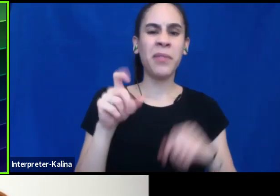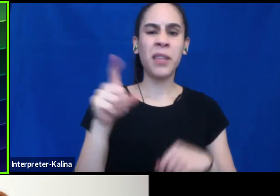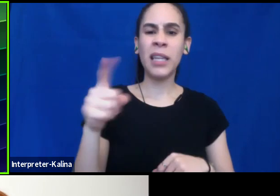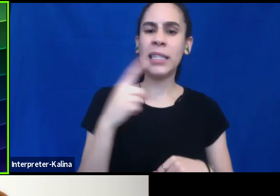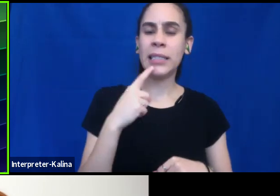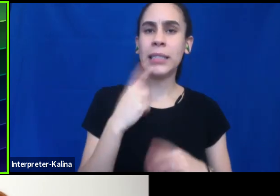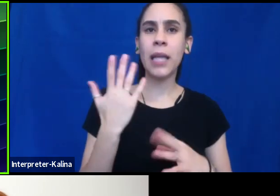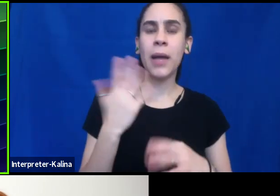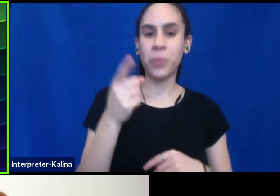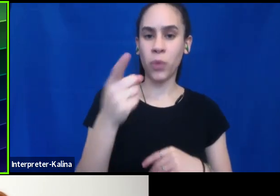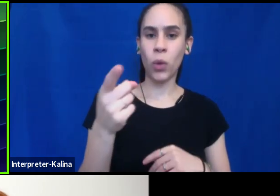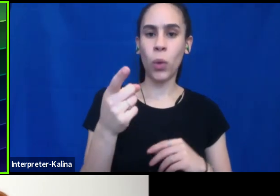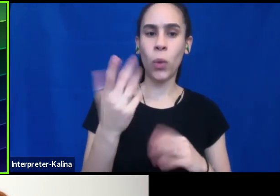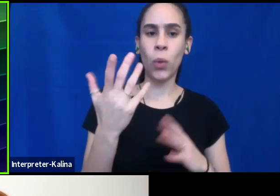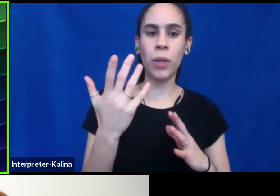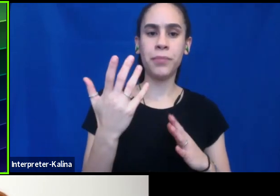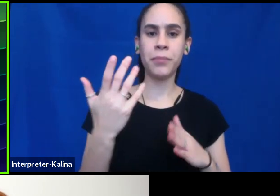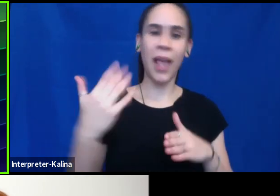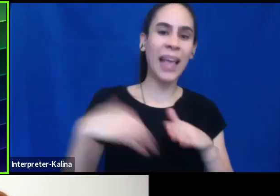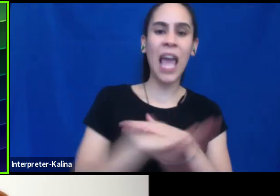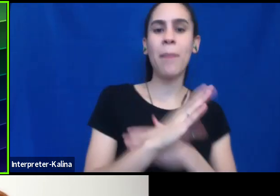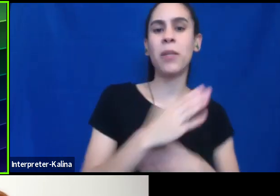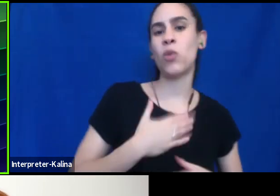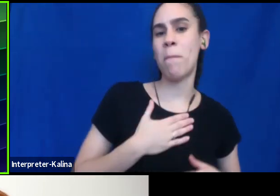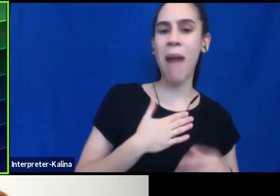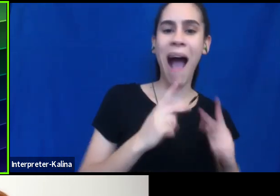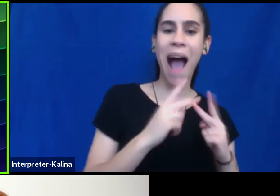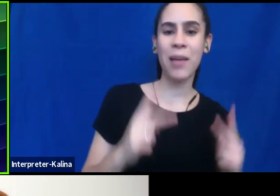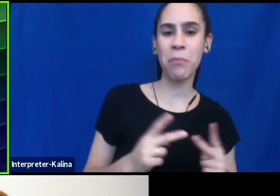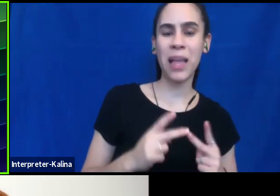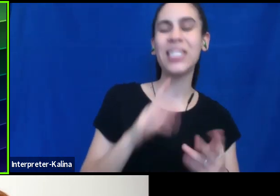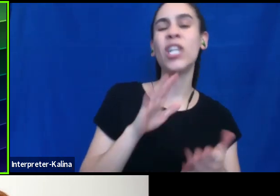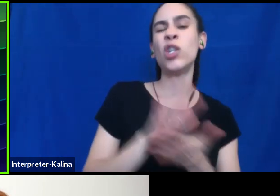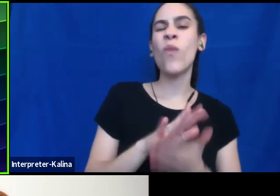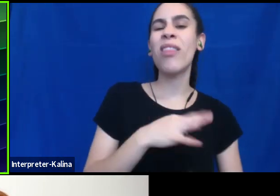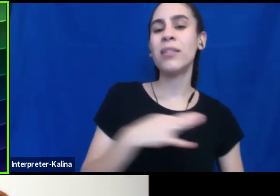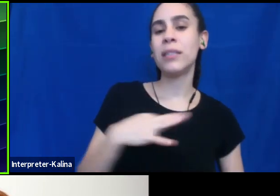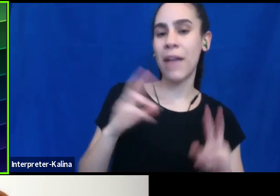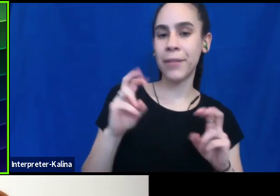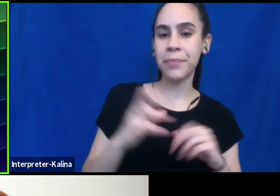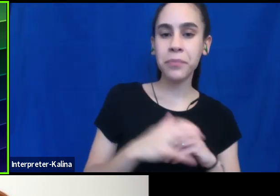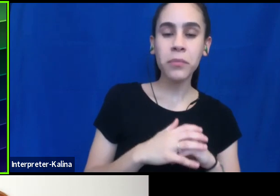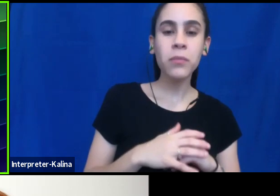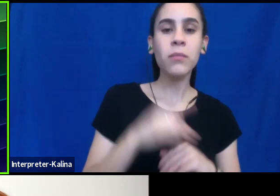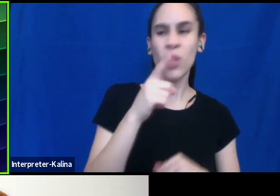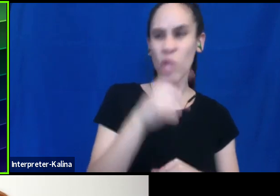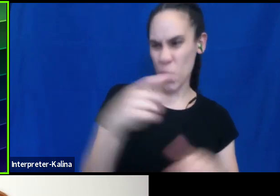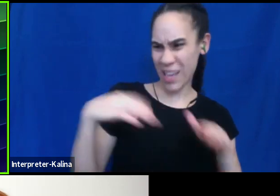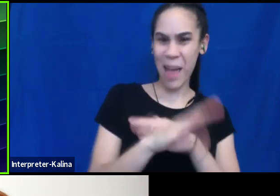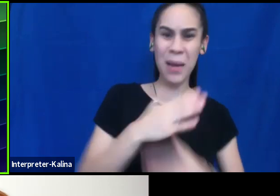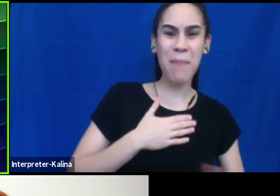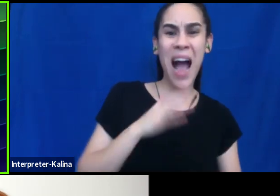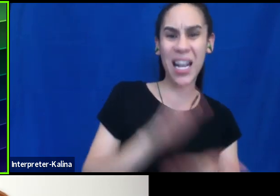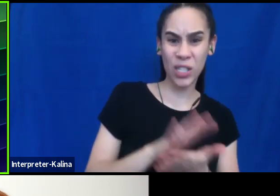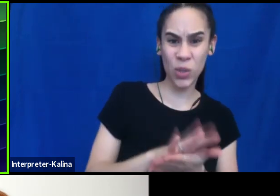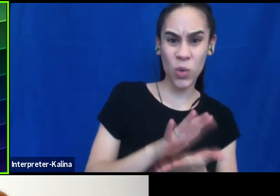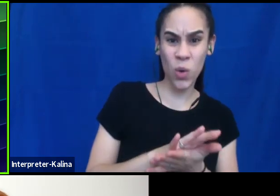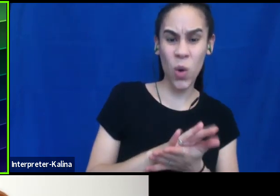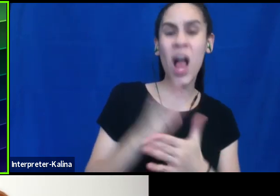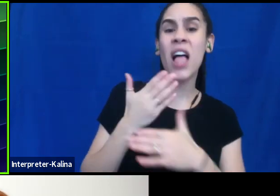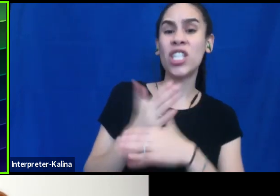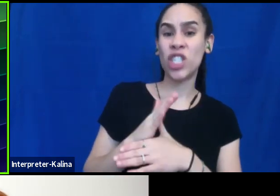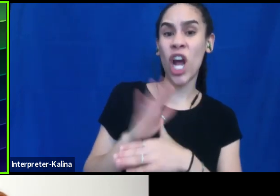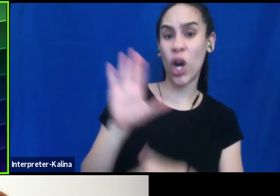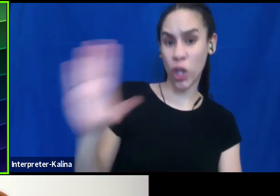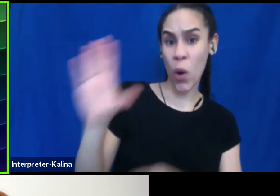Um, he, he was a school staff member, but you just came into my school to share your beliefs. May I now come into your